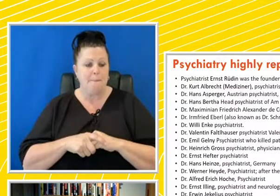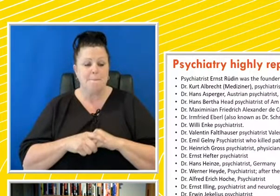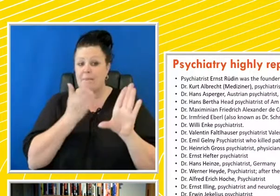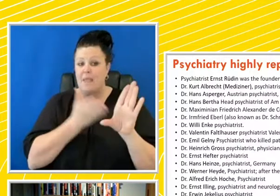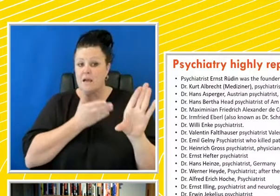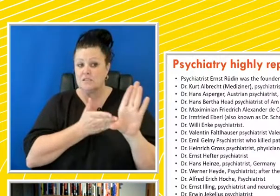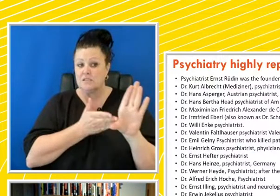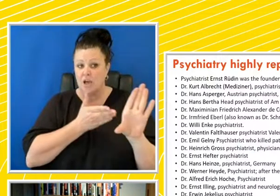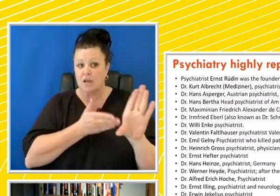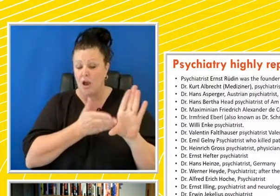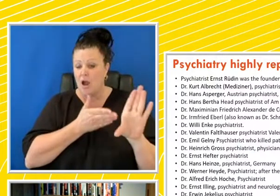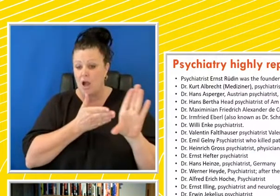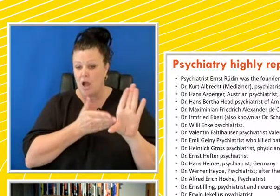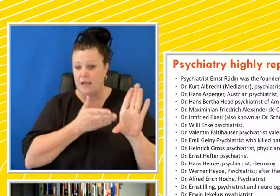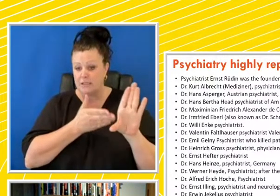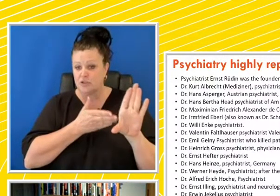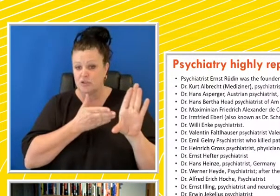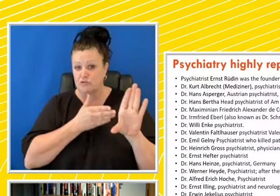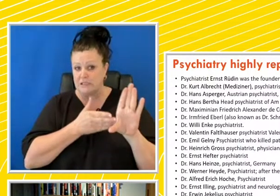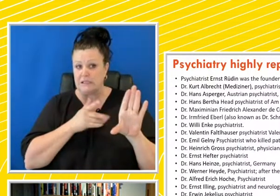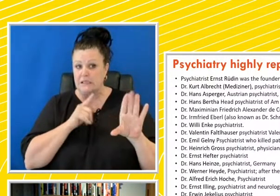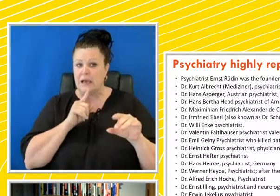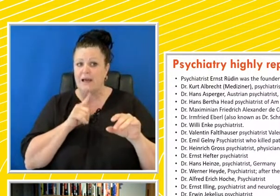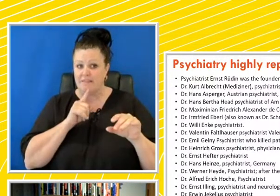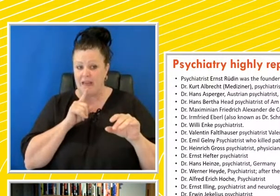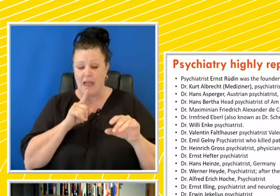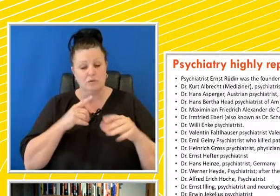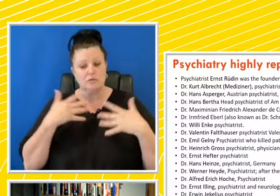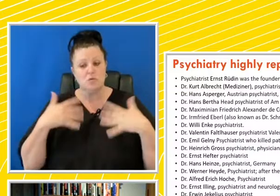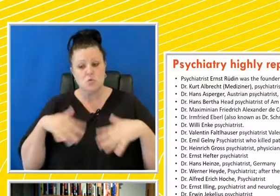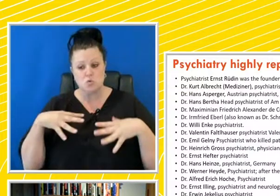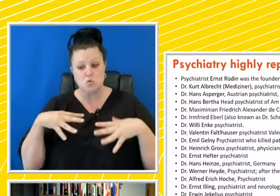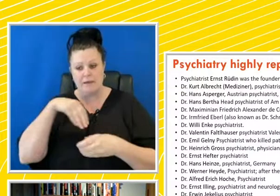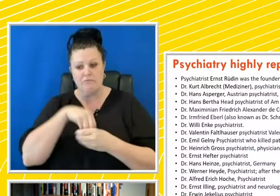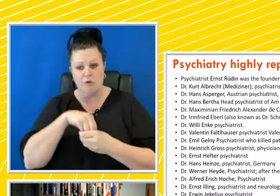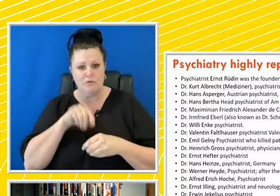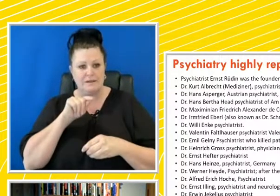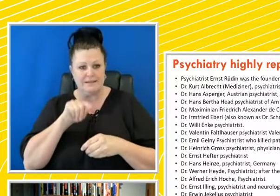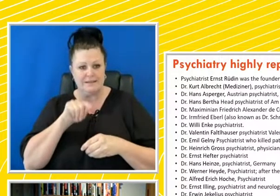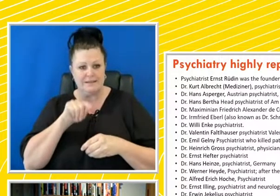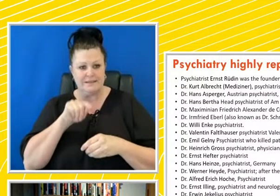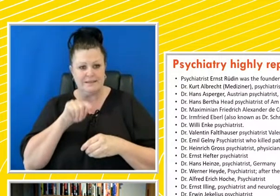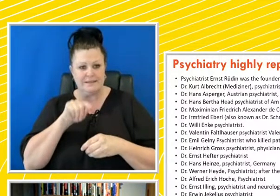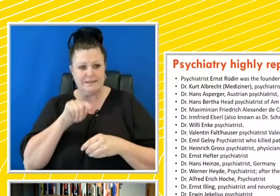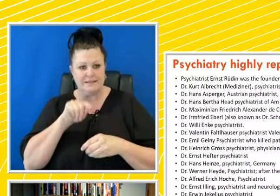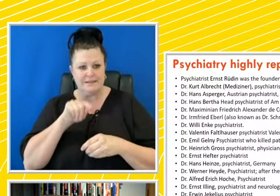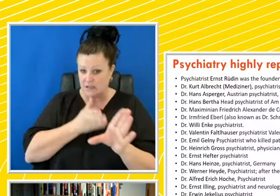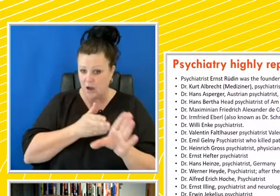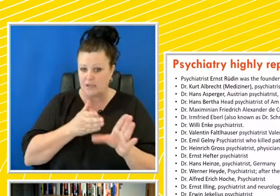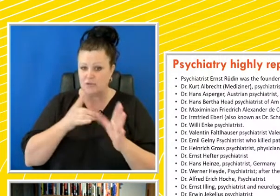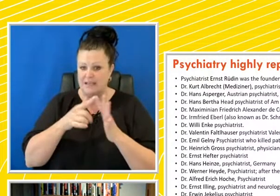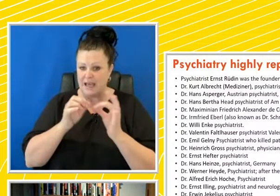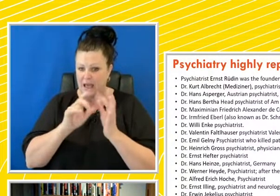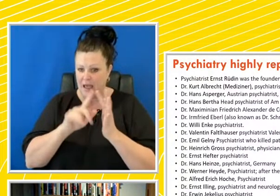Psychiatry, very much part of this. This psychiatrist, Erbel, he becomes the